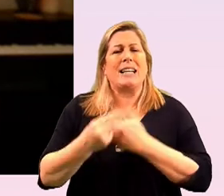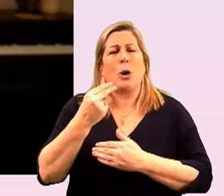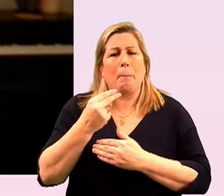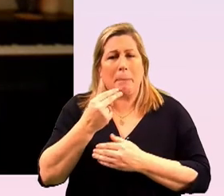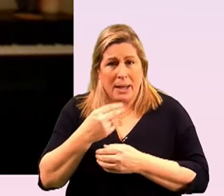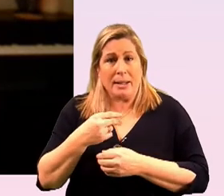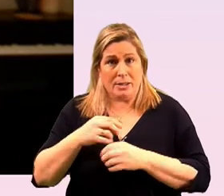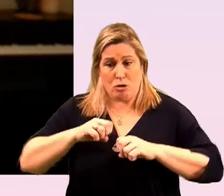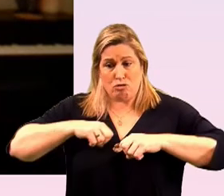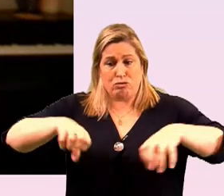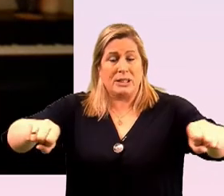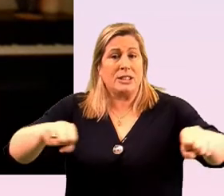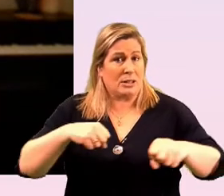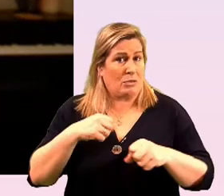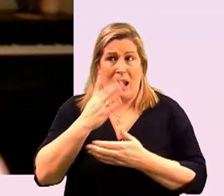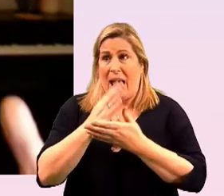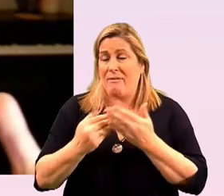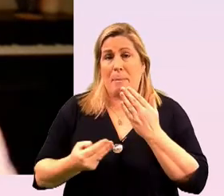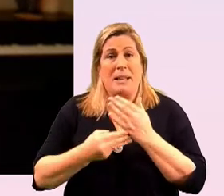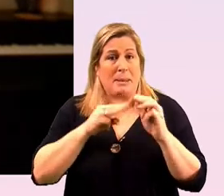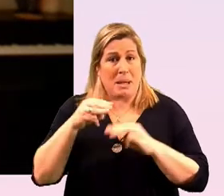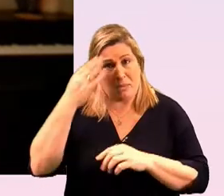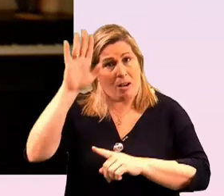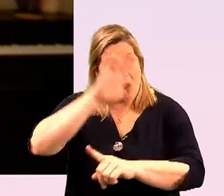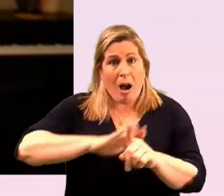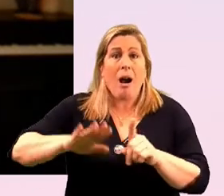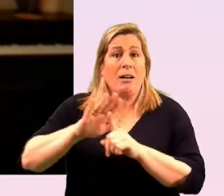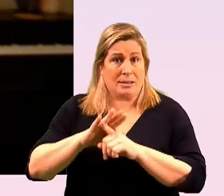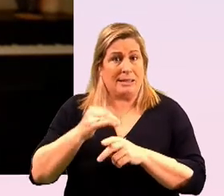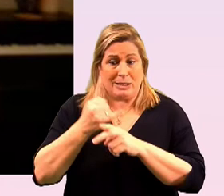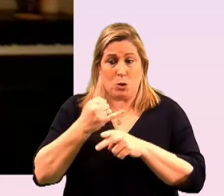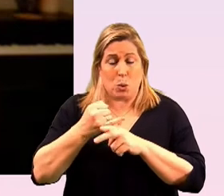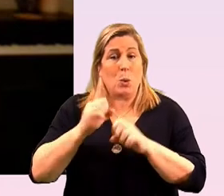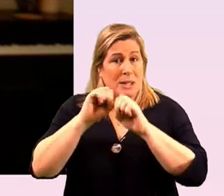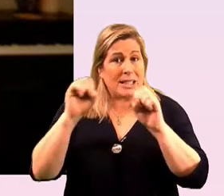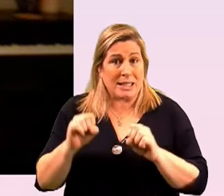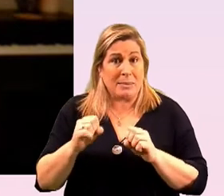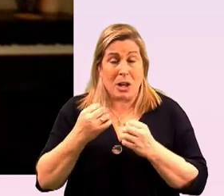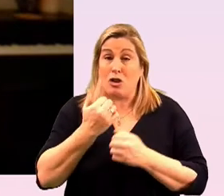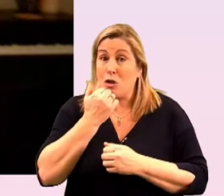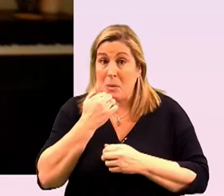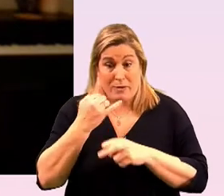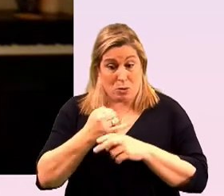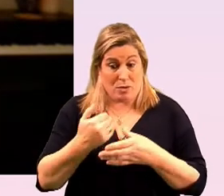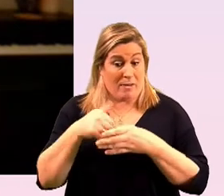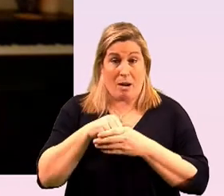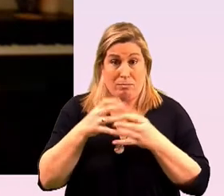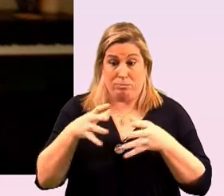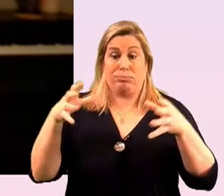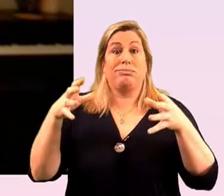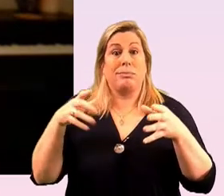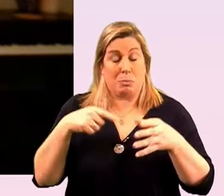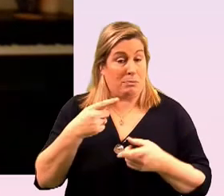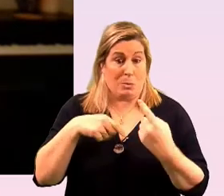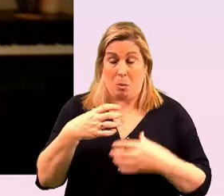million people right across the country and and right down into our school system in fact the number of schools involved went up and which completely